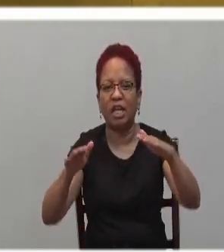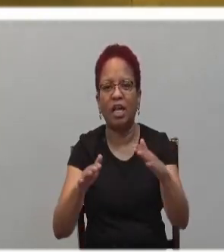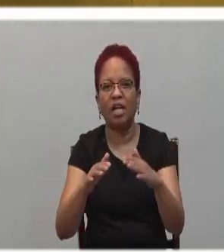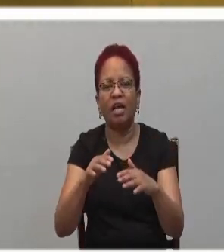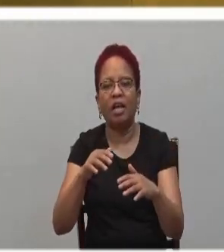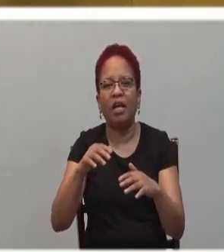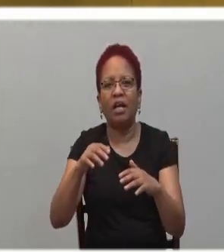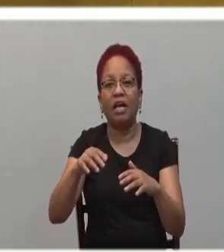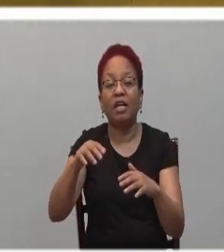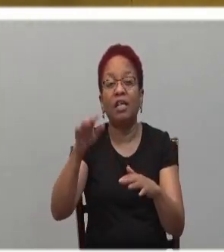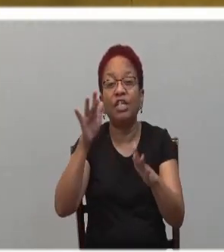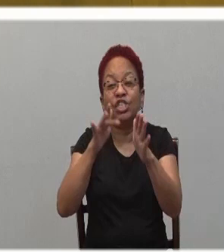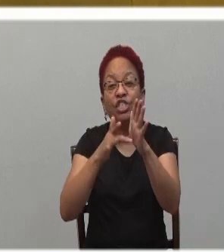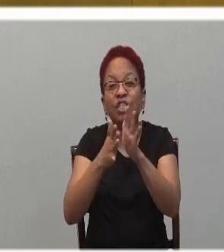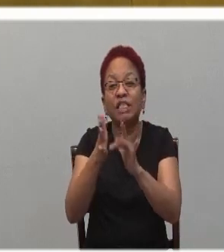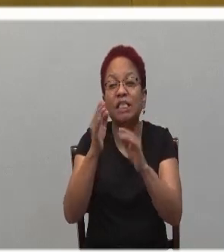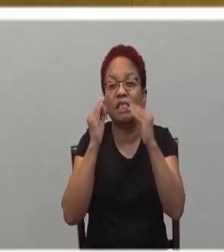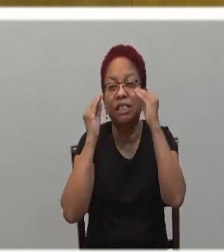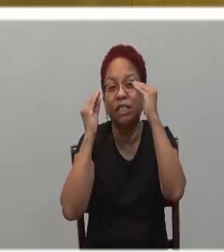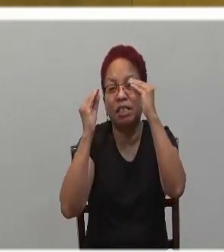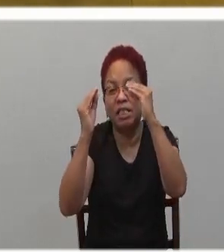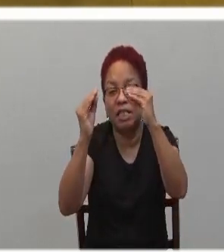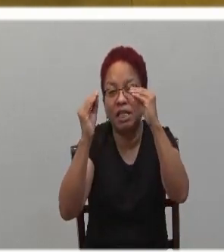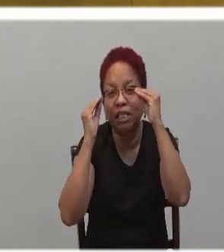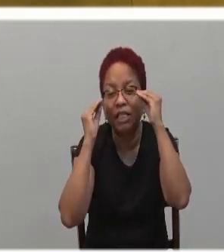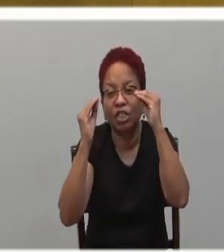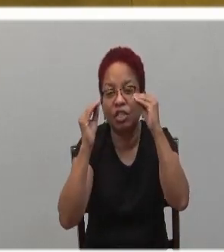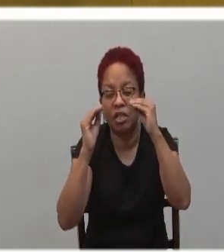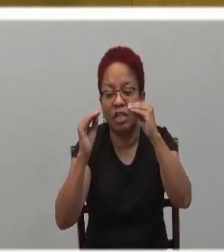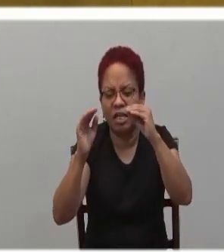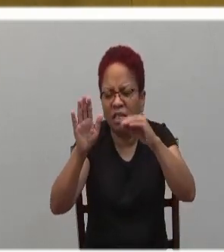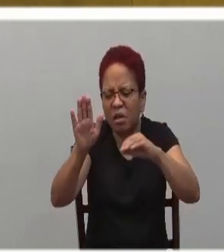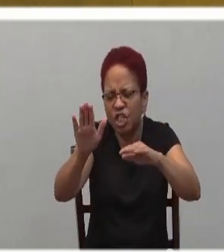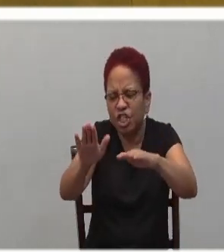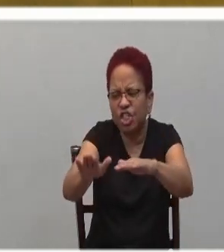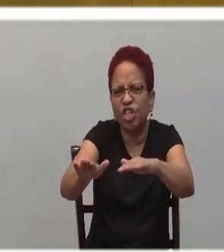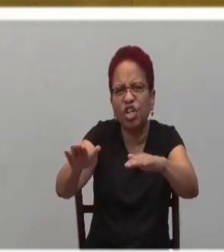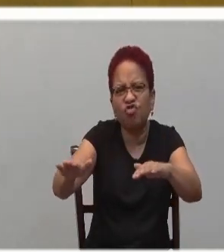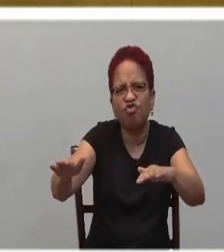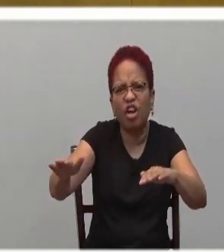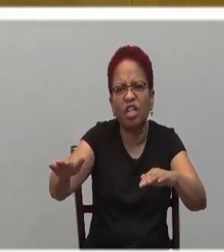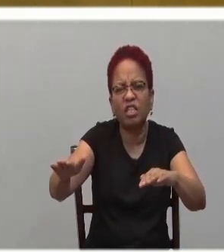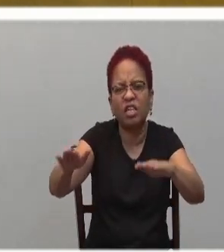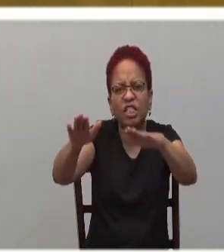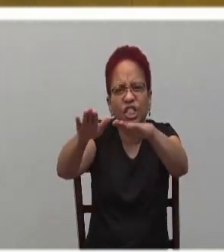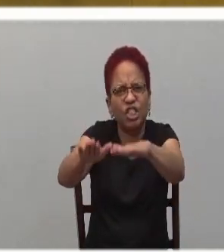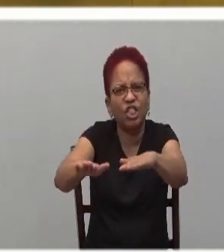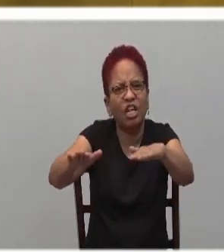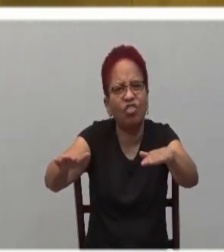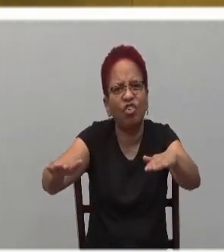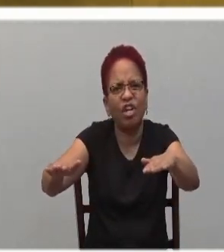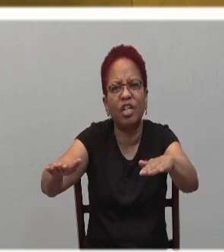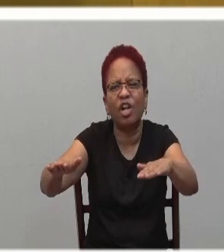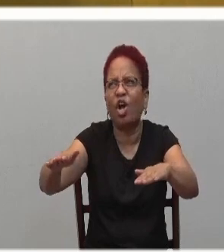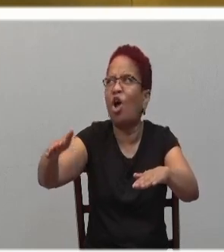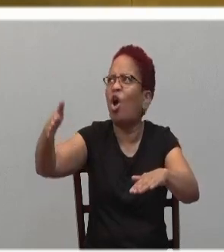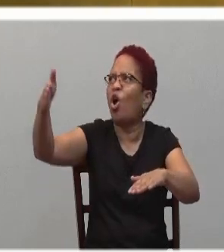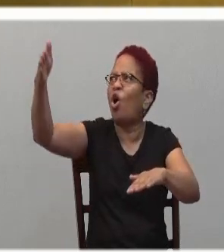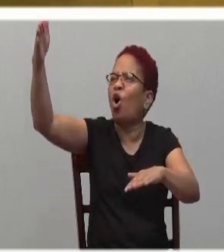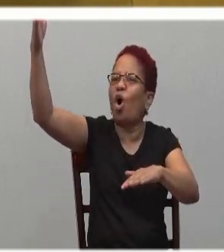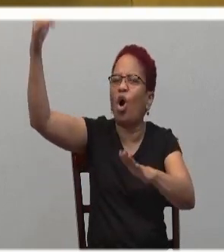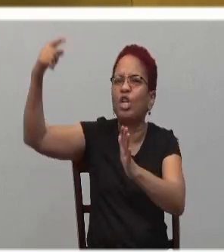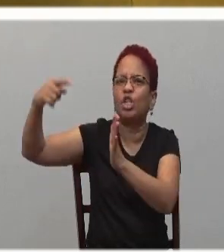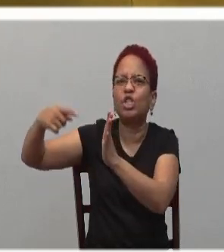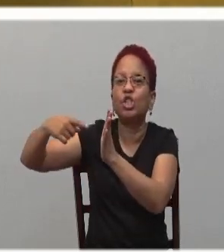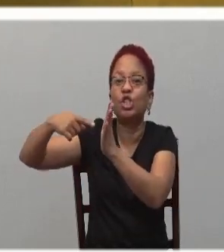it is in powerlessness or in the powerless to which God reveals the mystery of